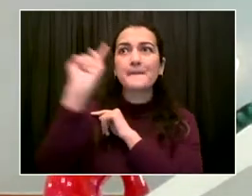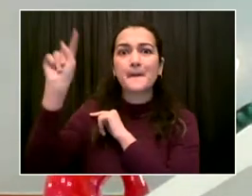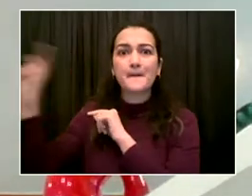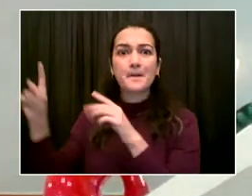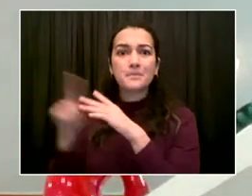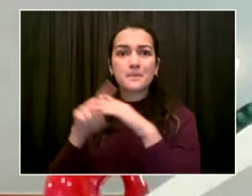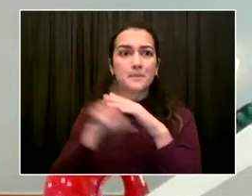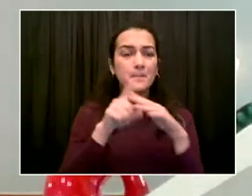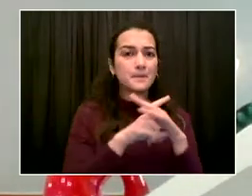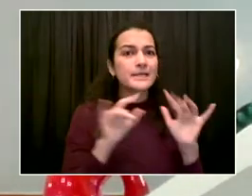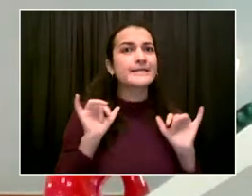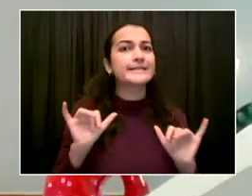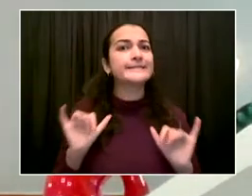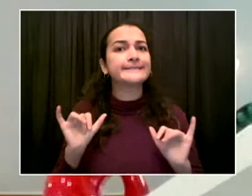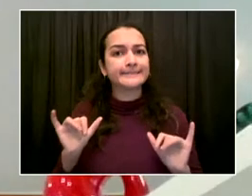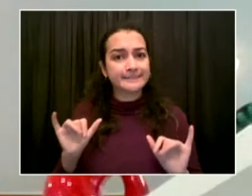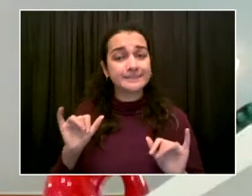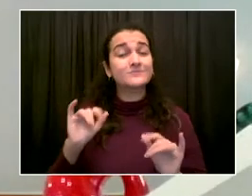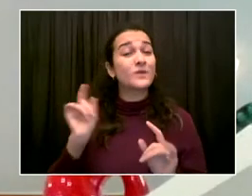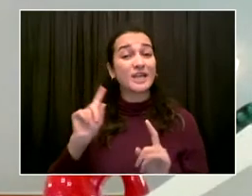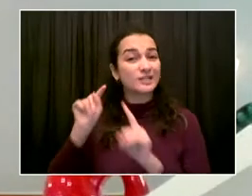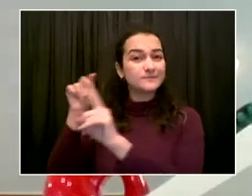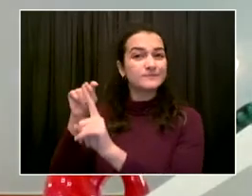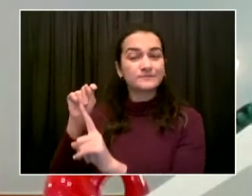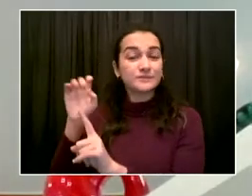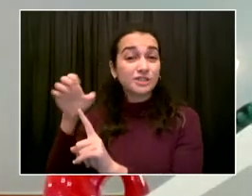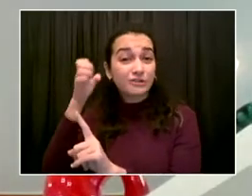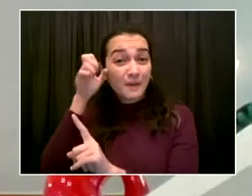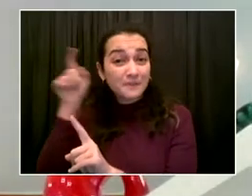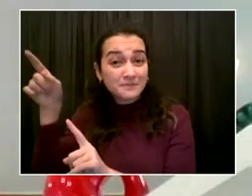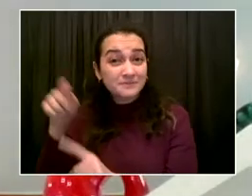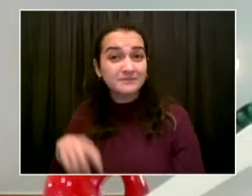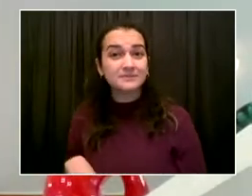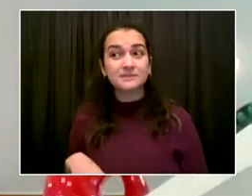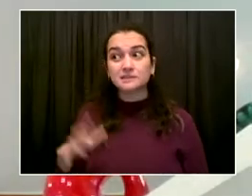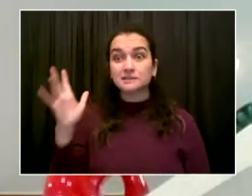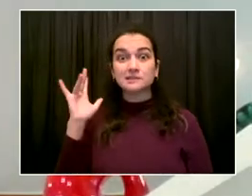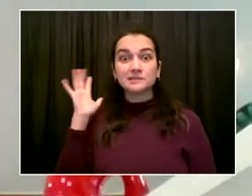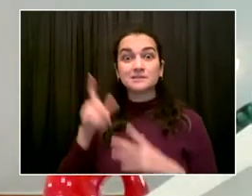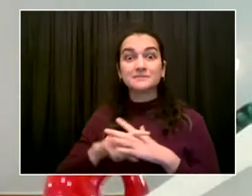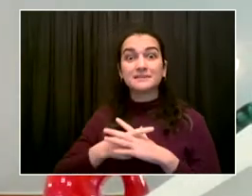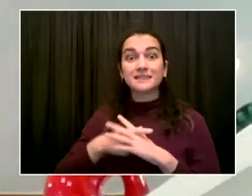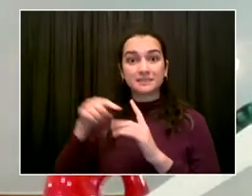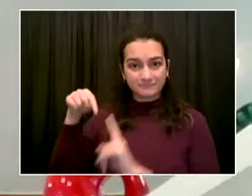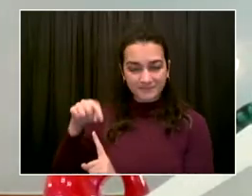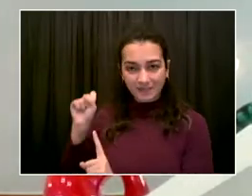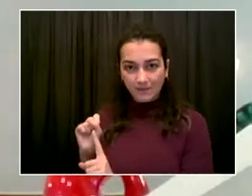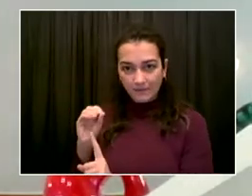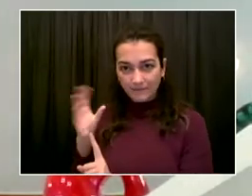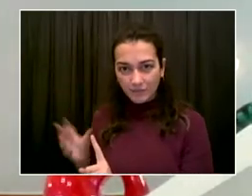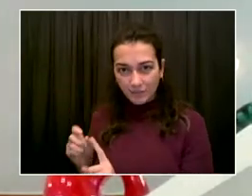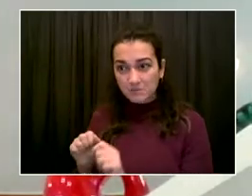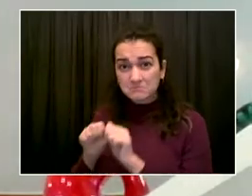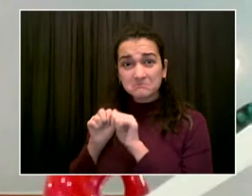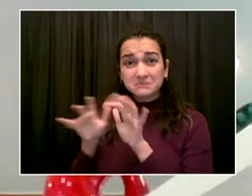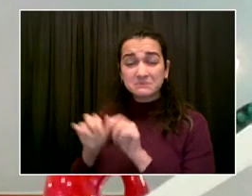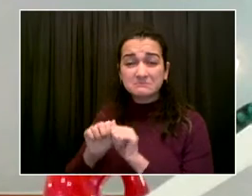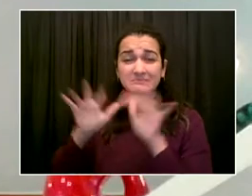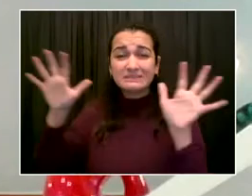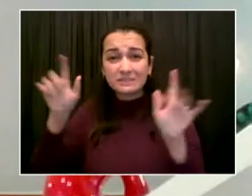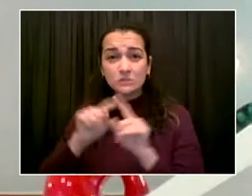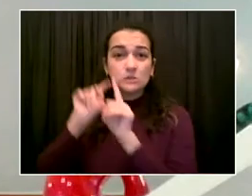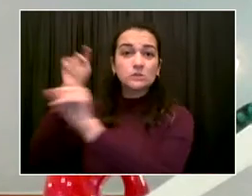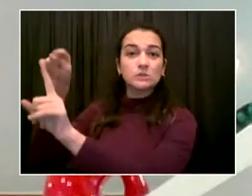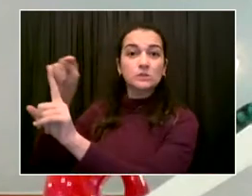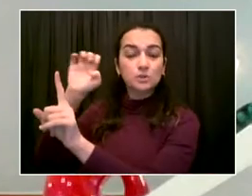from the eight countries in South Africa, which is where it was first identified, is we're proactively now reaching